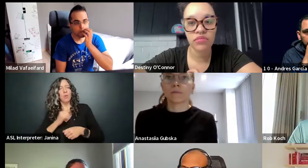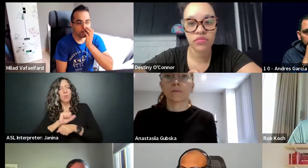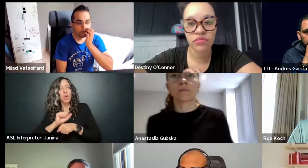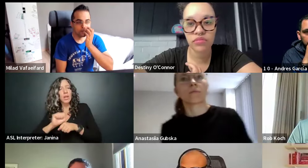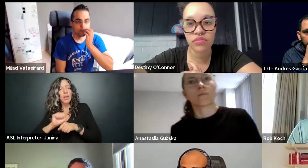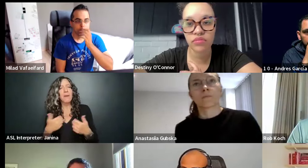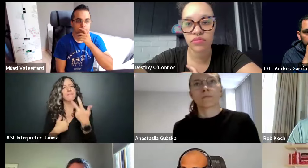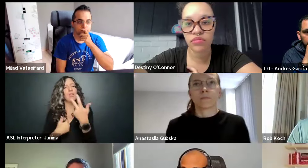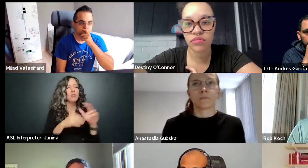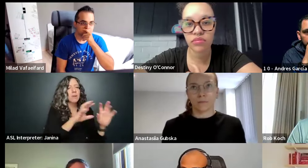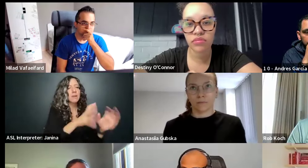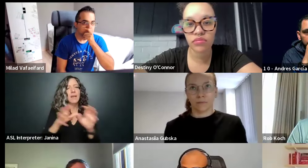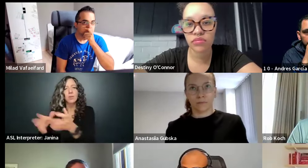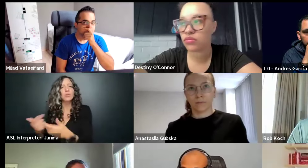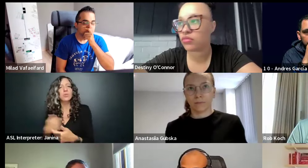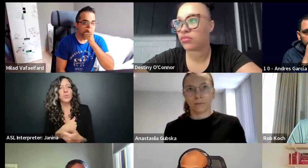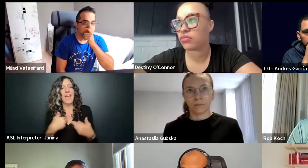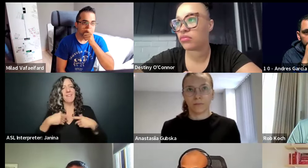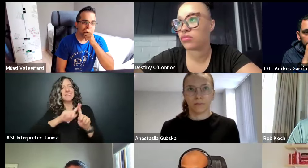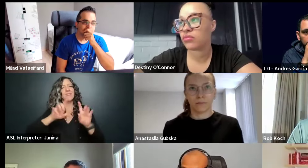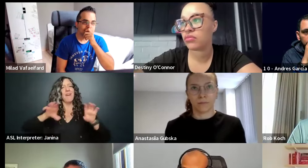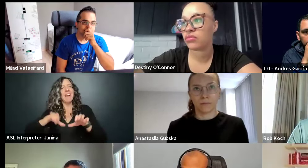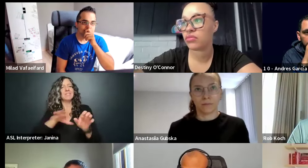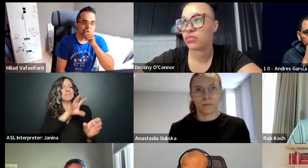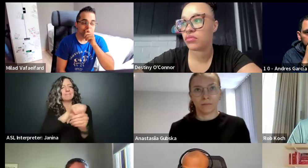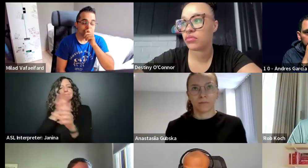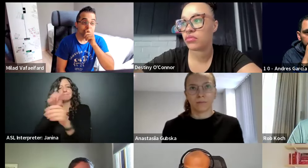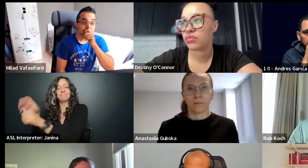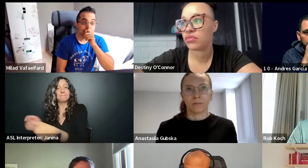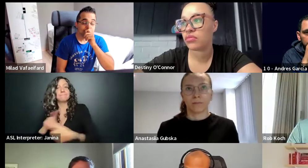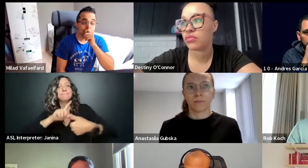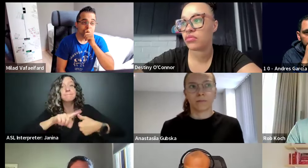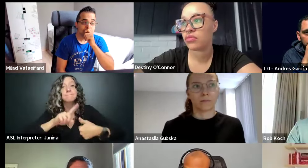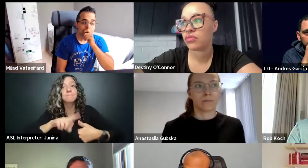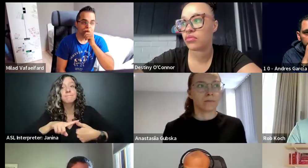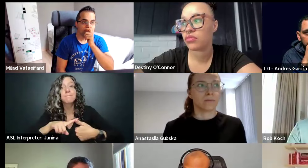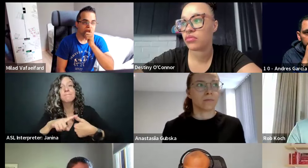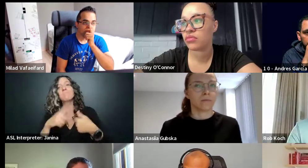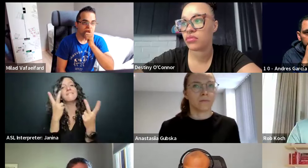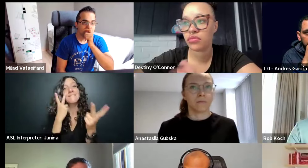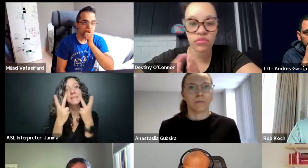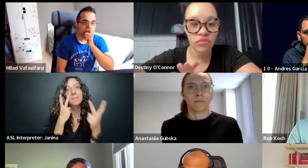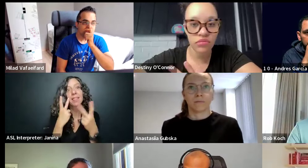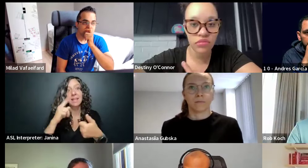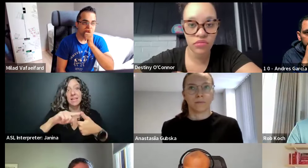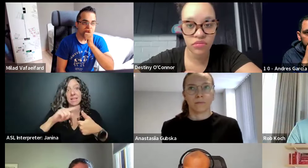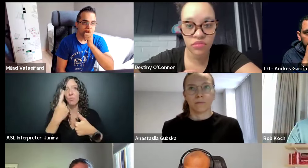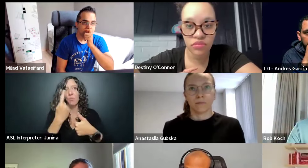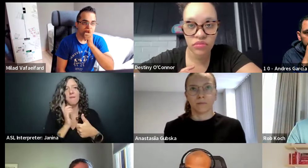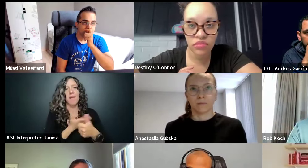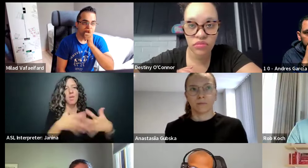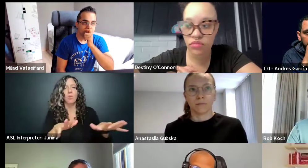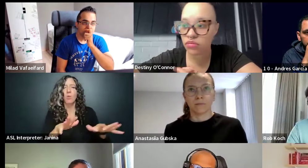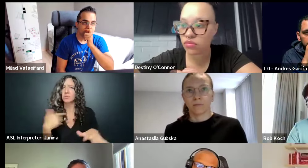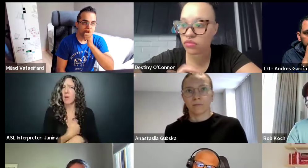activity. So we're working on visibility. I think we're doing a great job there. You know,